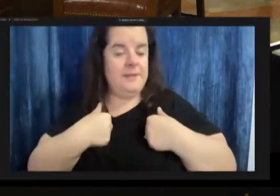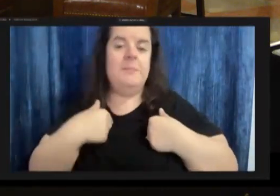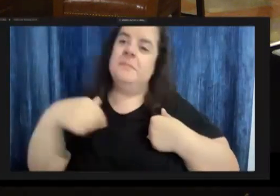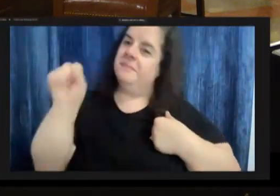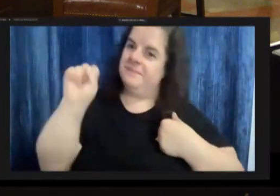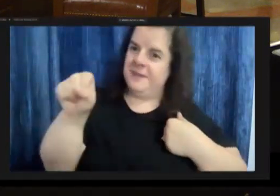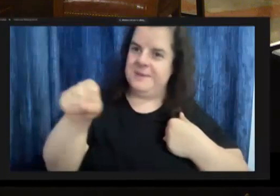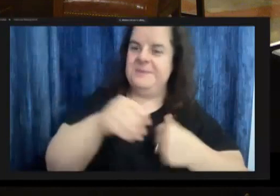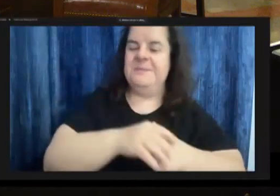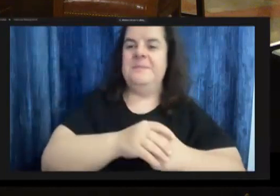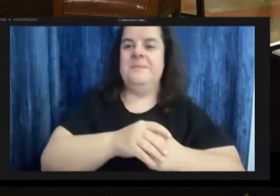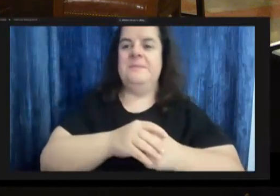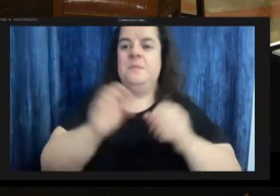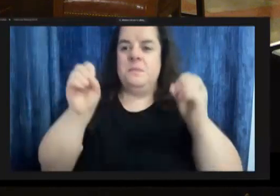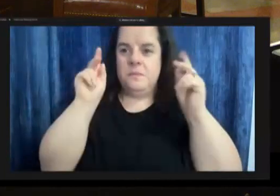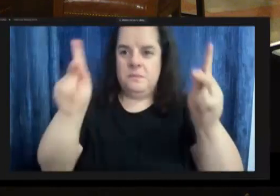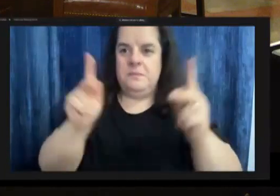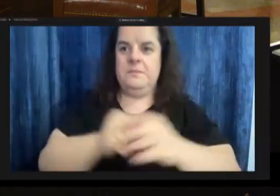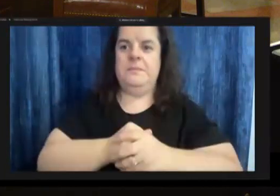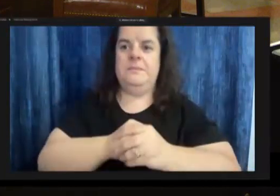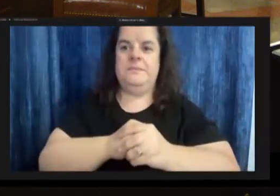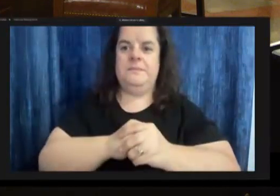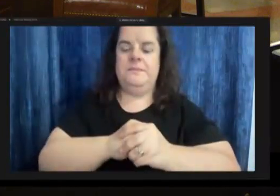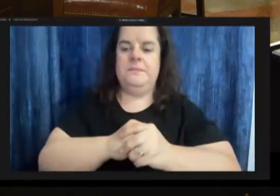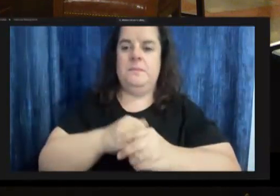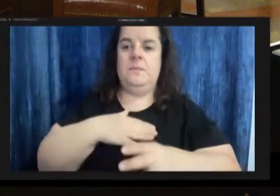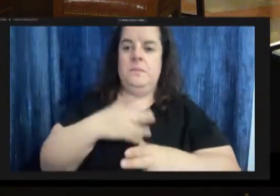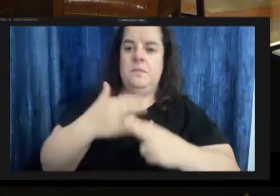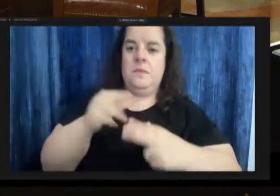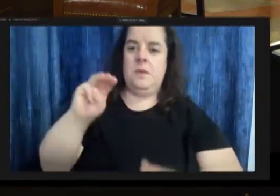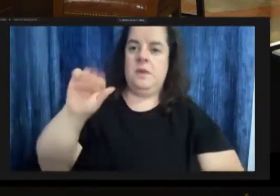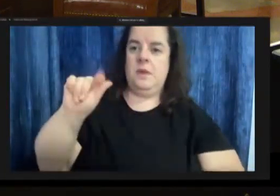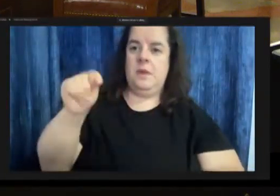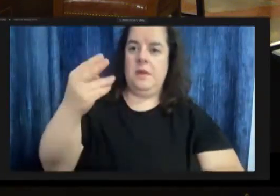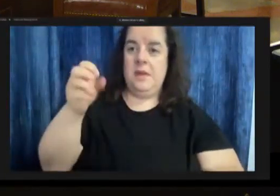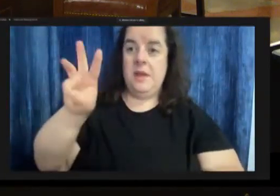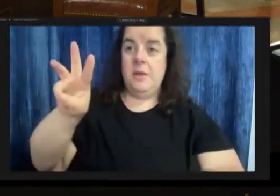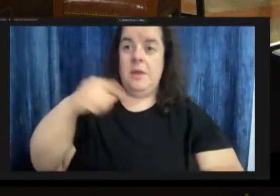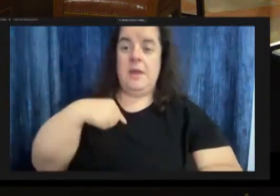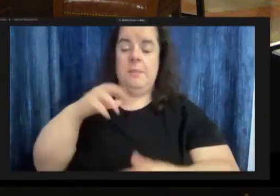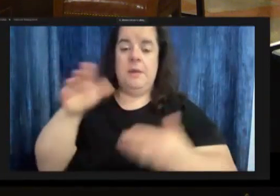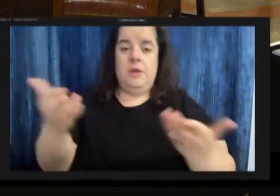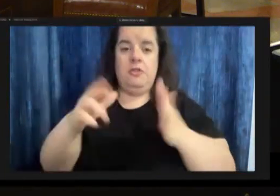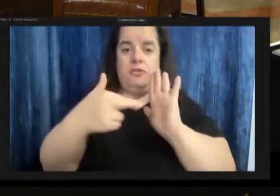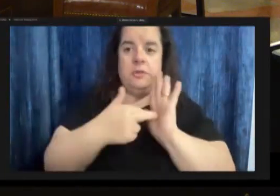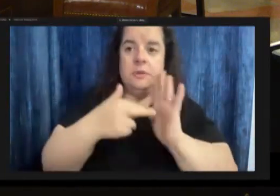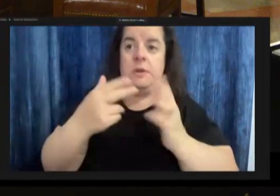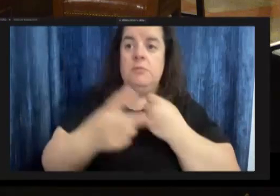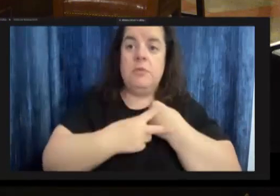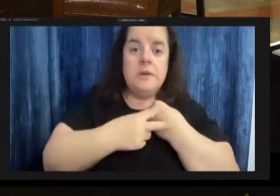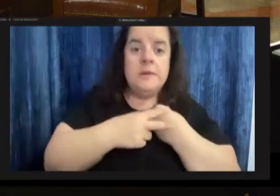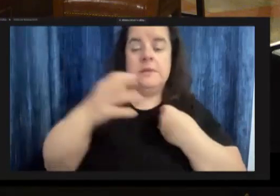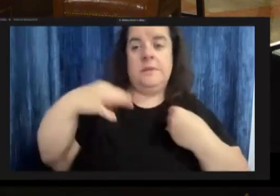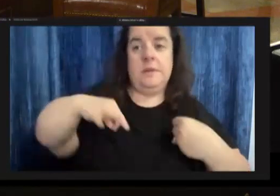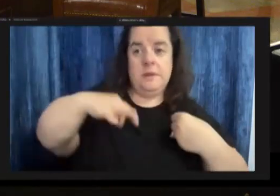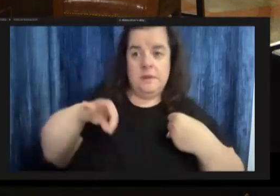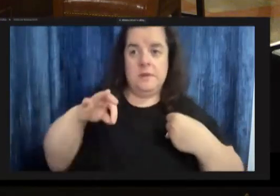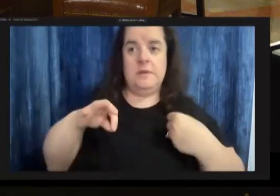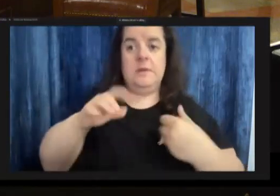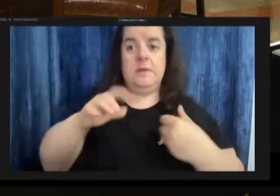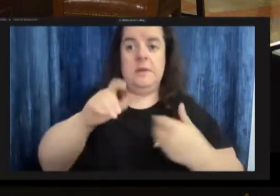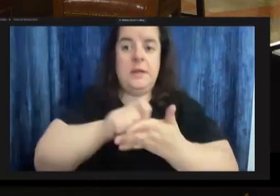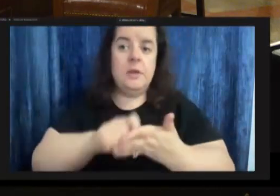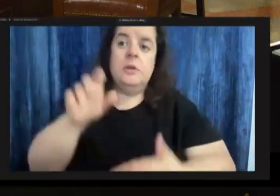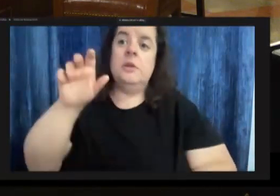there we go thank you um my name is matthew falcon i'm here representing um preservation pittsburgh address is